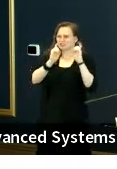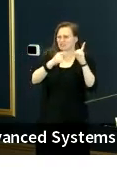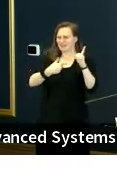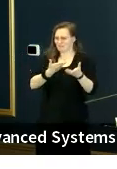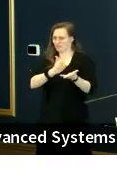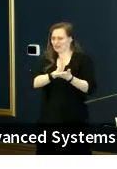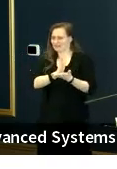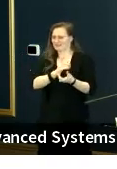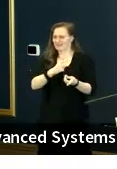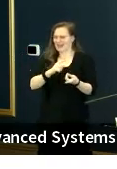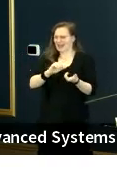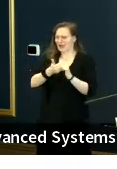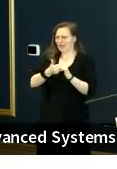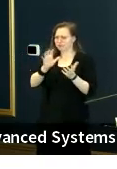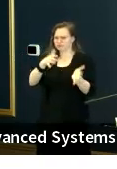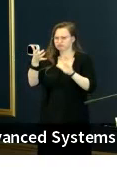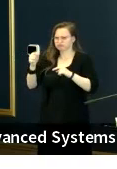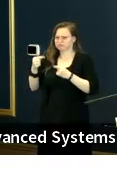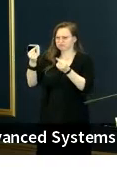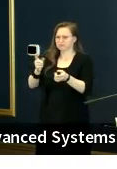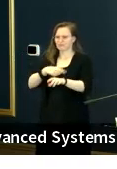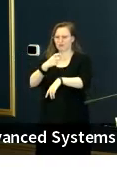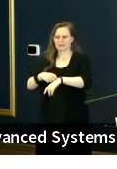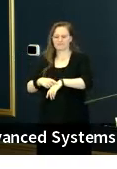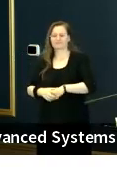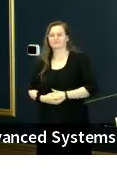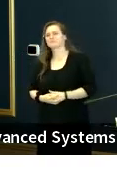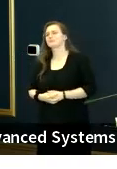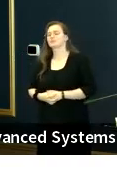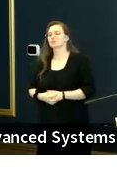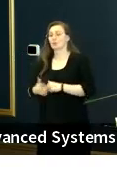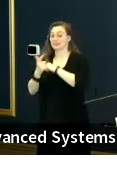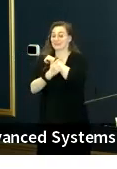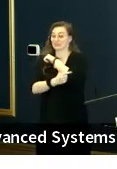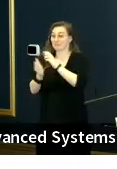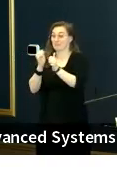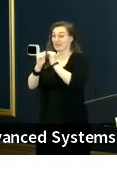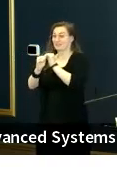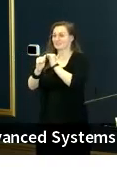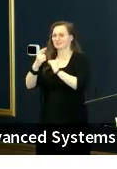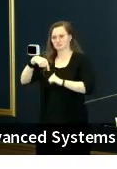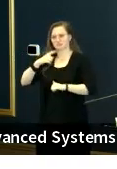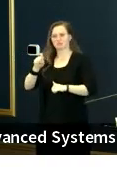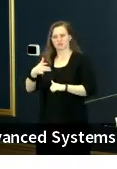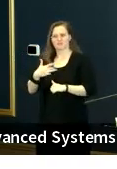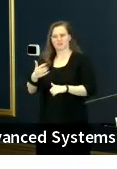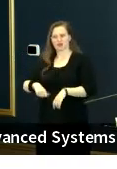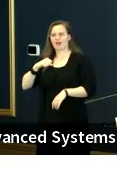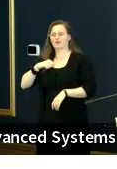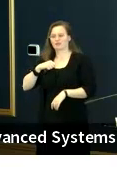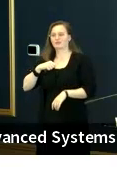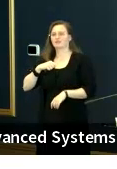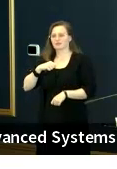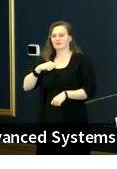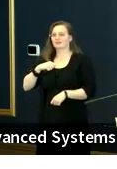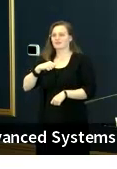right to. So that legislation that we passed, I think Nova Scotia should be proud of, I think it's one of the opportunities that we